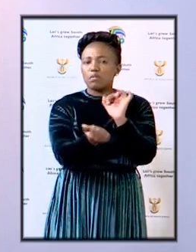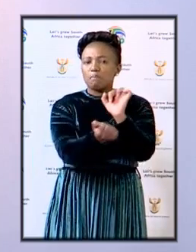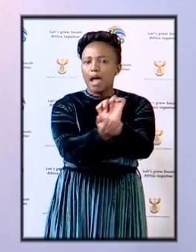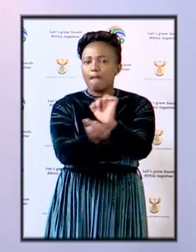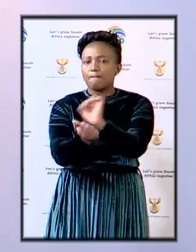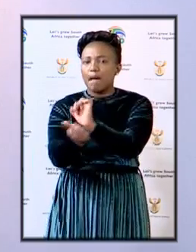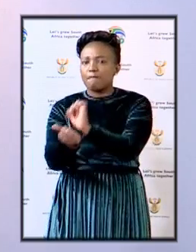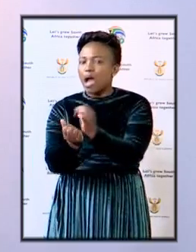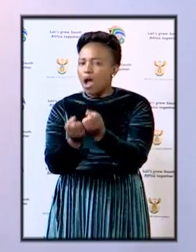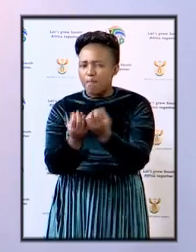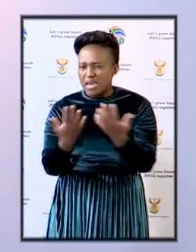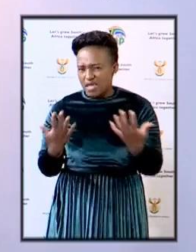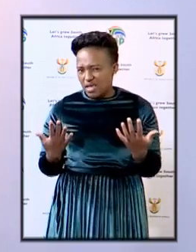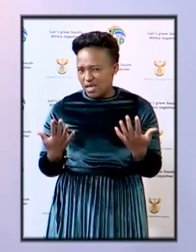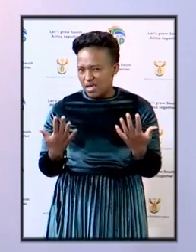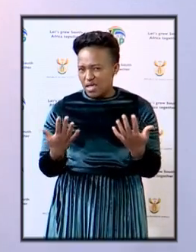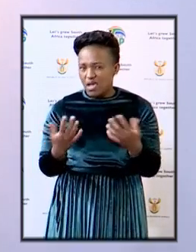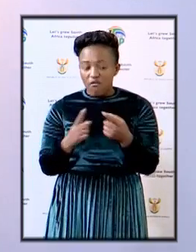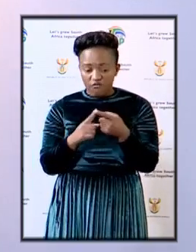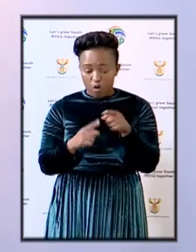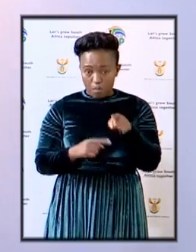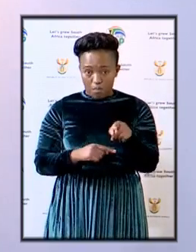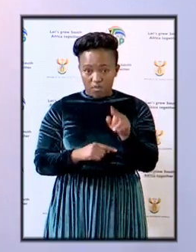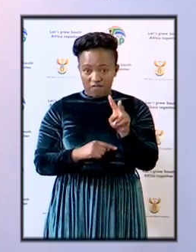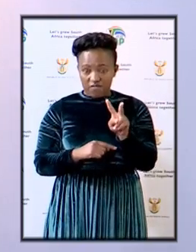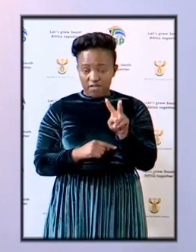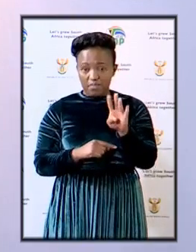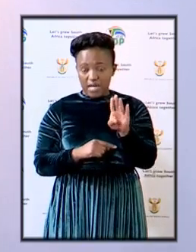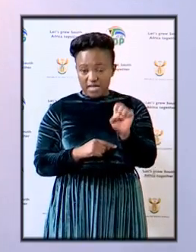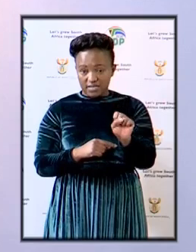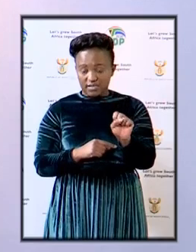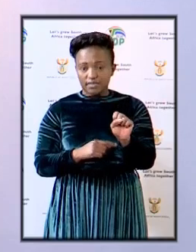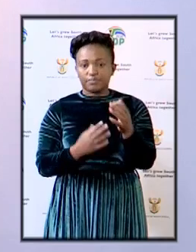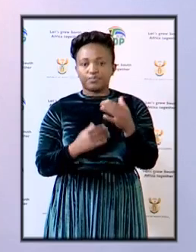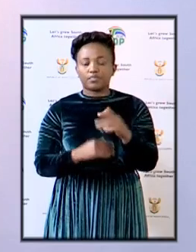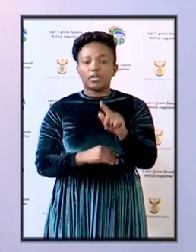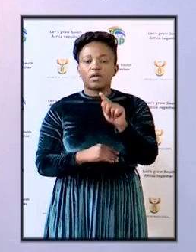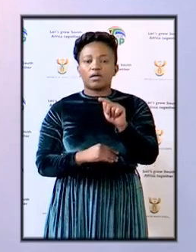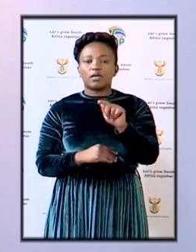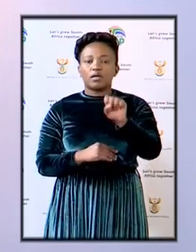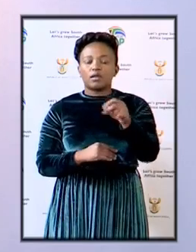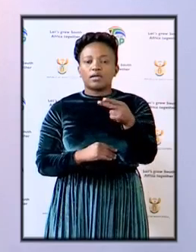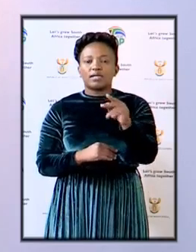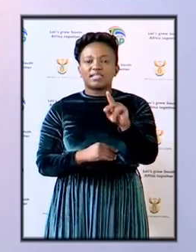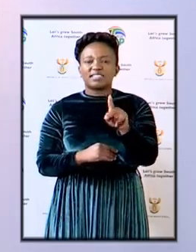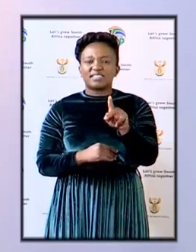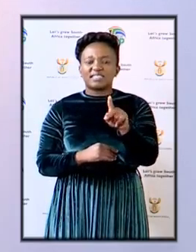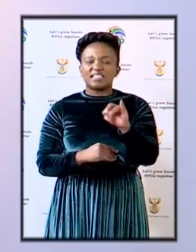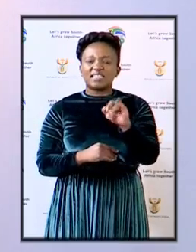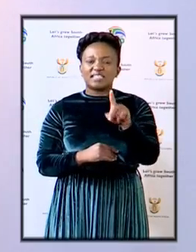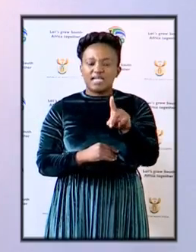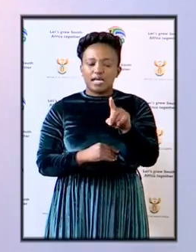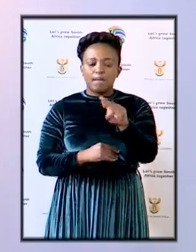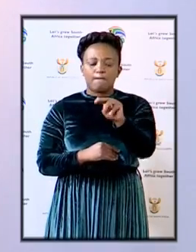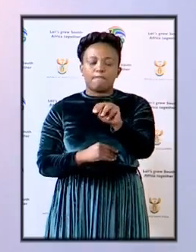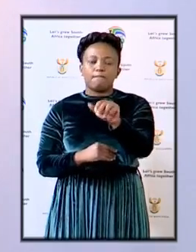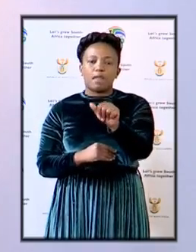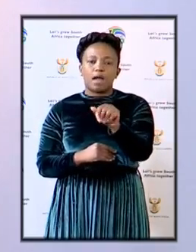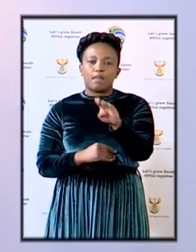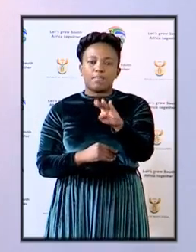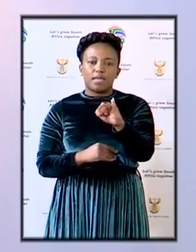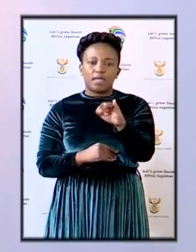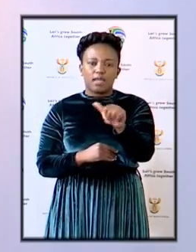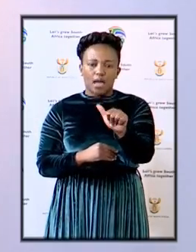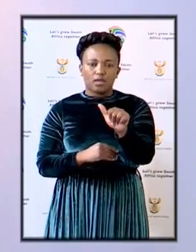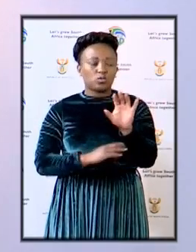implicated on the scandal and Tidima Dia from news 24 is asking